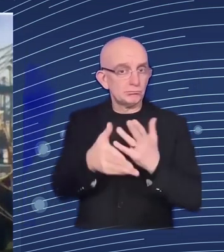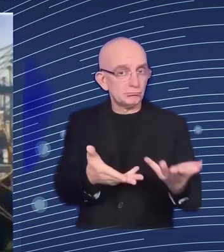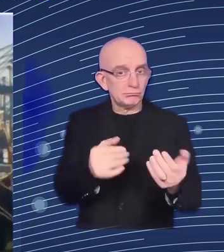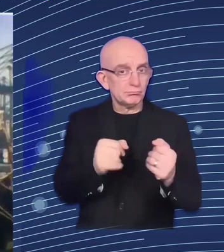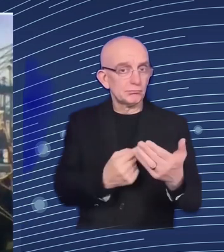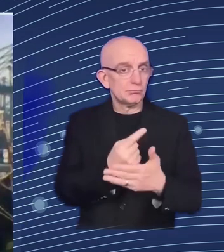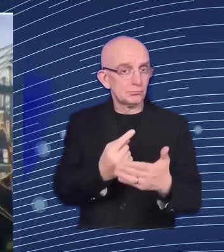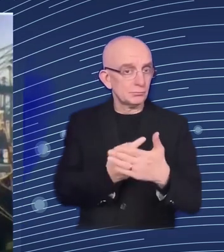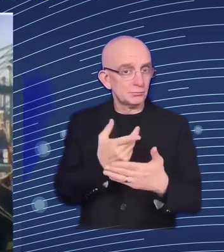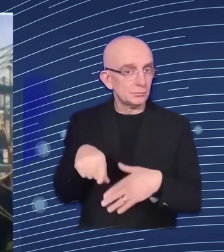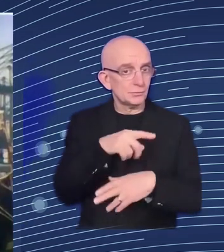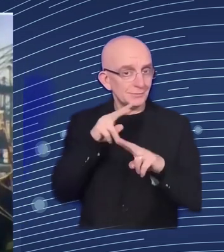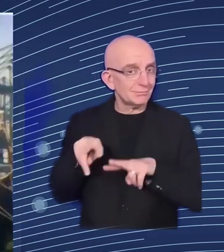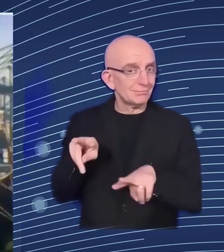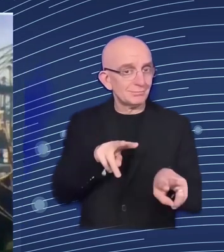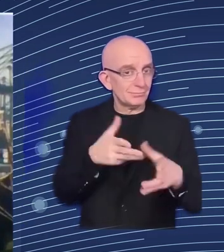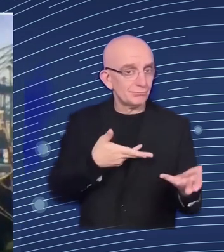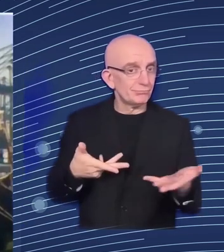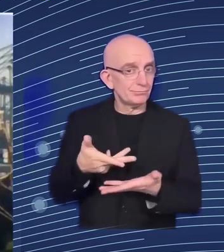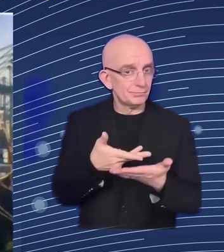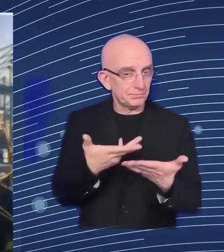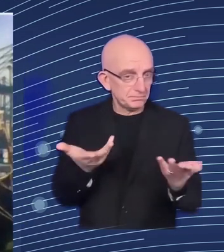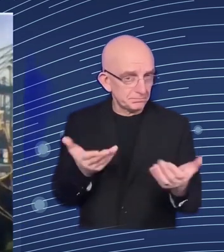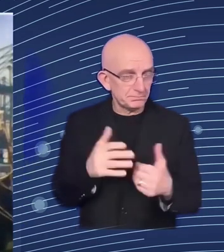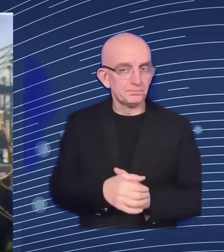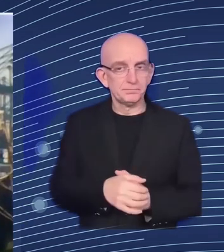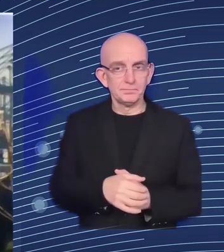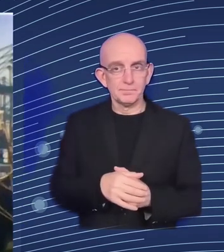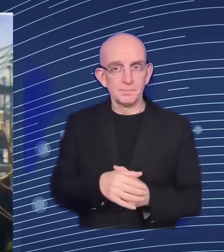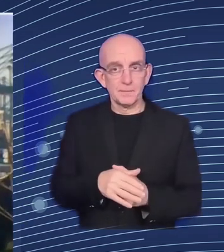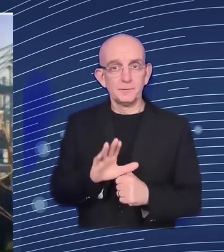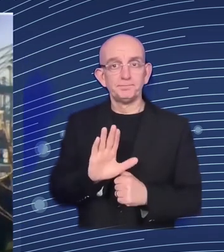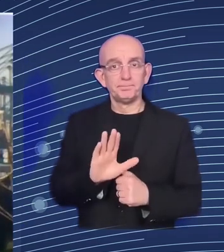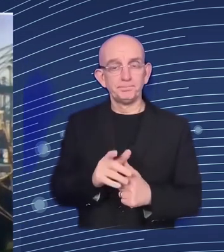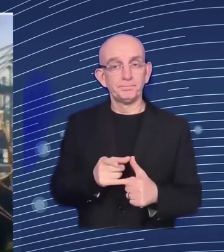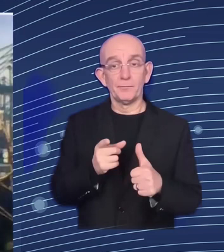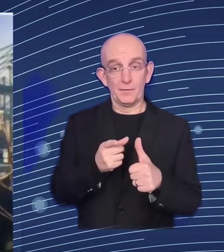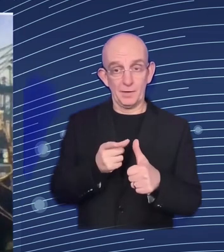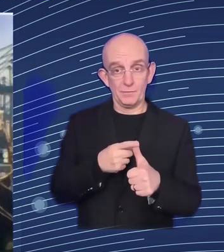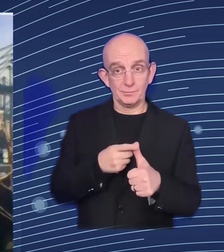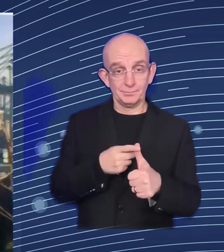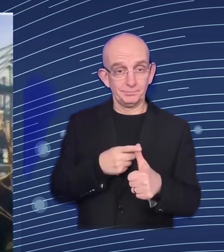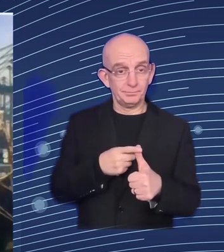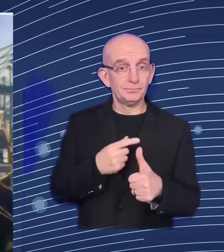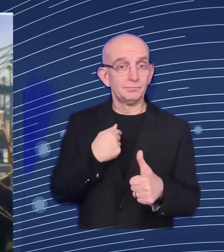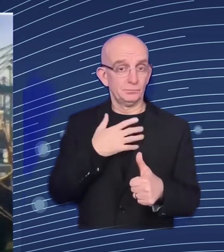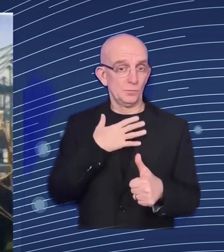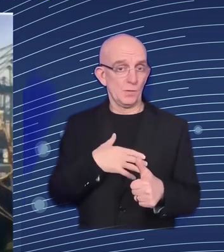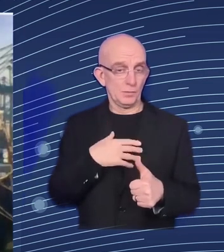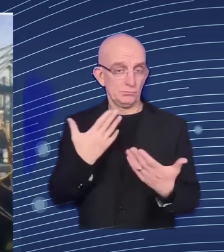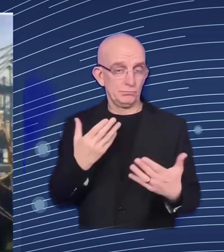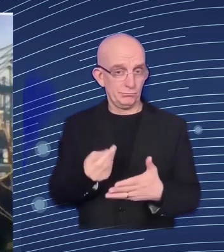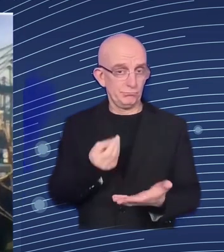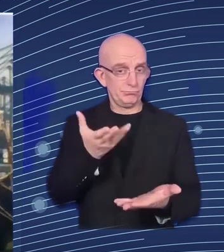want to also one other aspect i think it's important in all of this is also just the the result we talk about the resilience uh of the